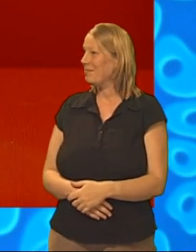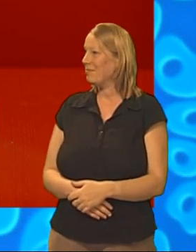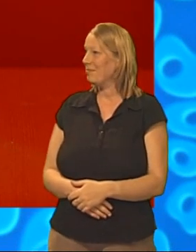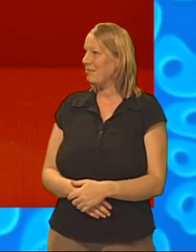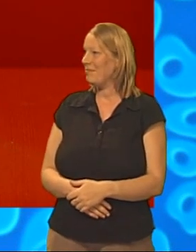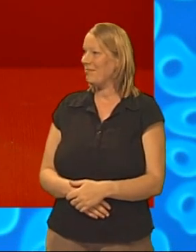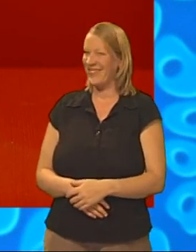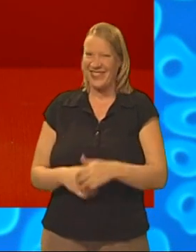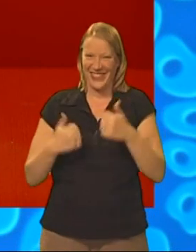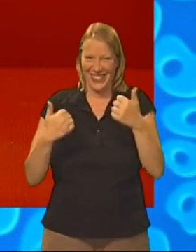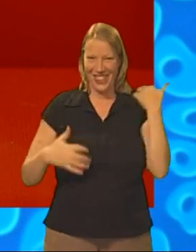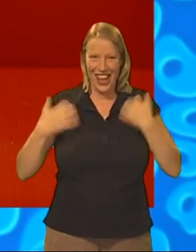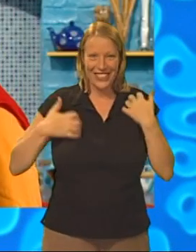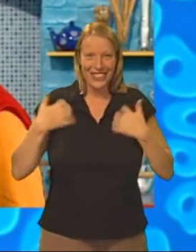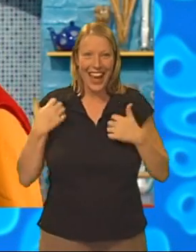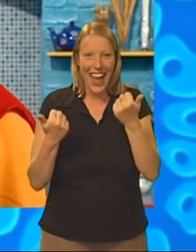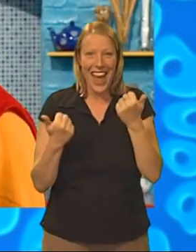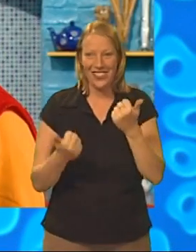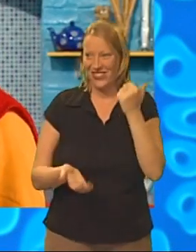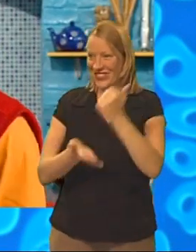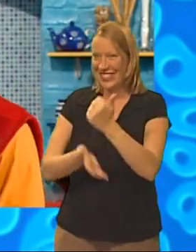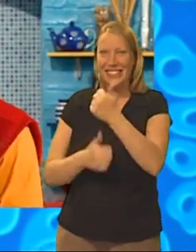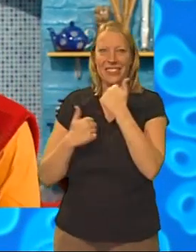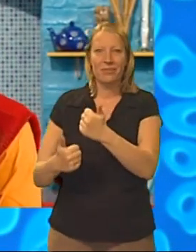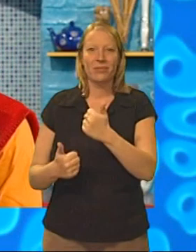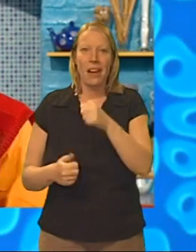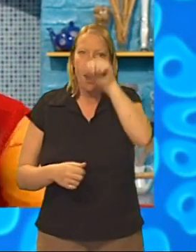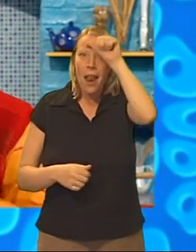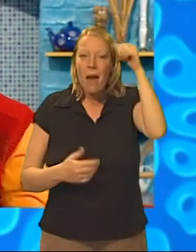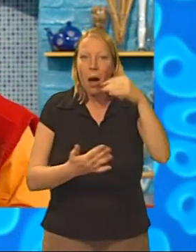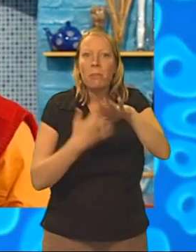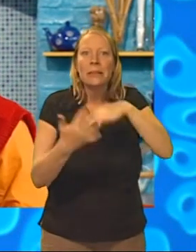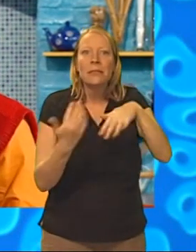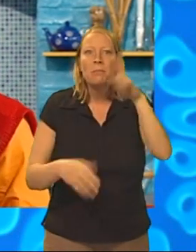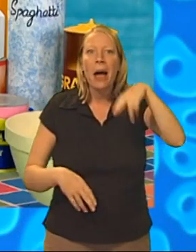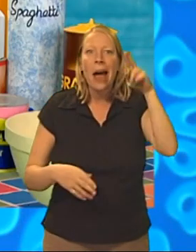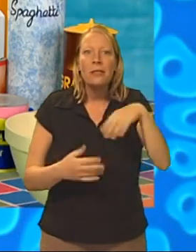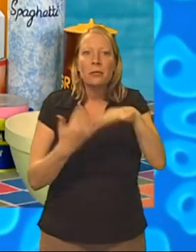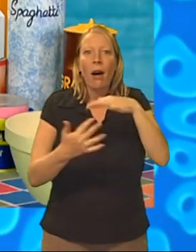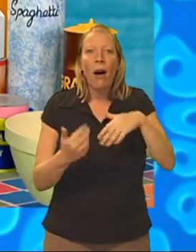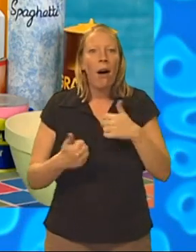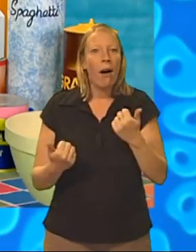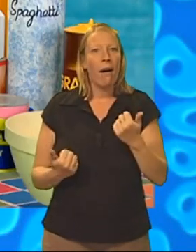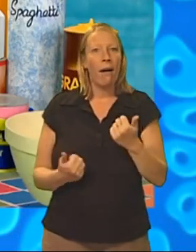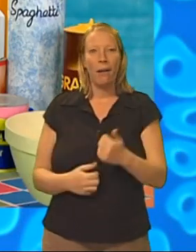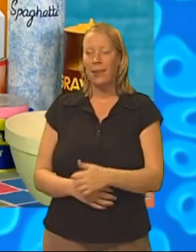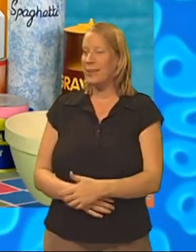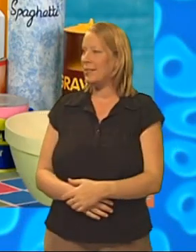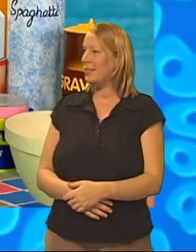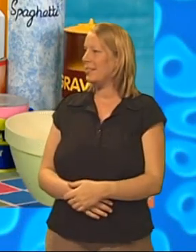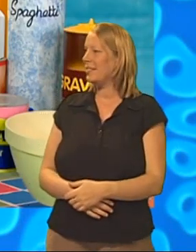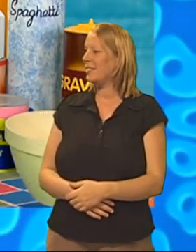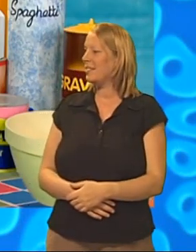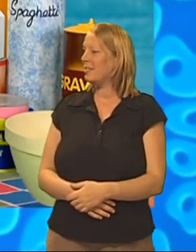That was a great adventure. Great, and what a clever idea to mix up the paint like that. Whoosh!